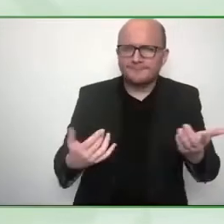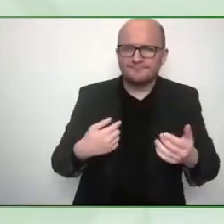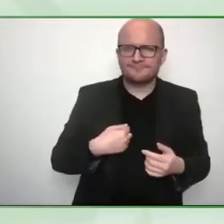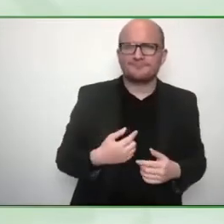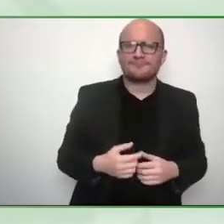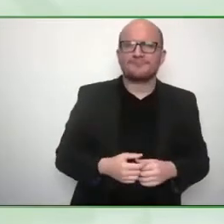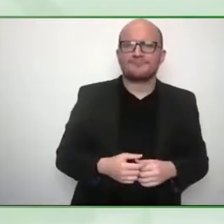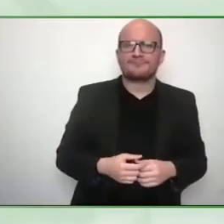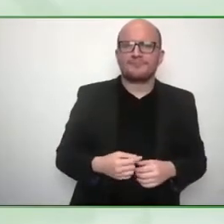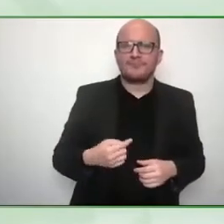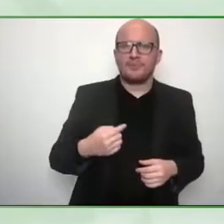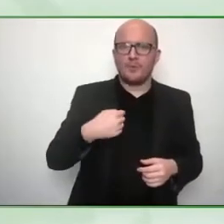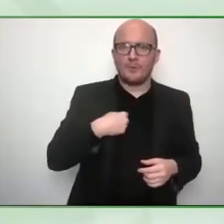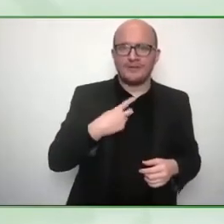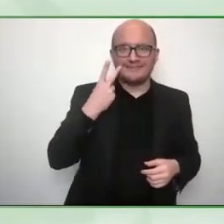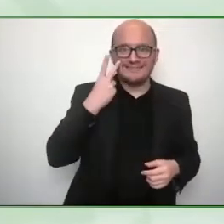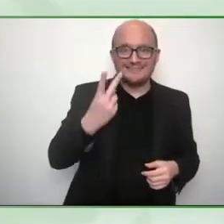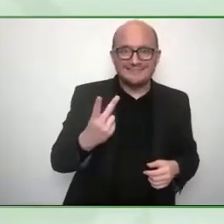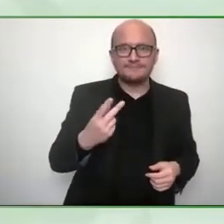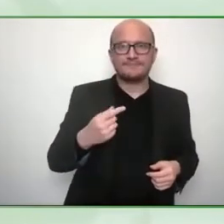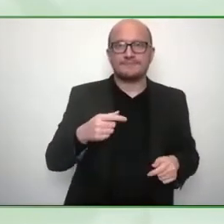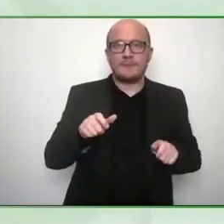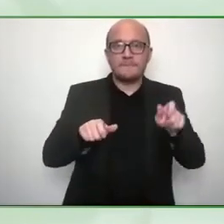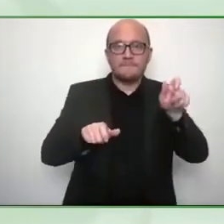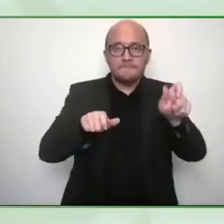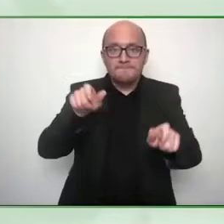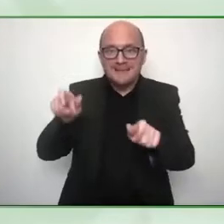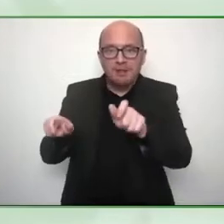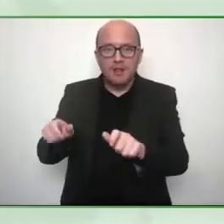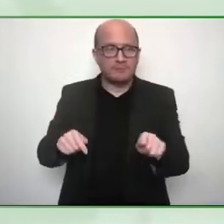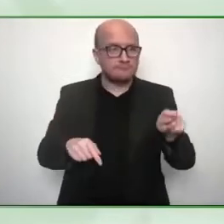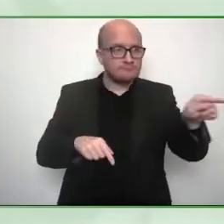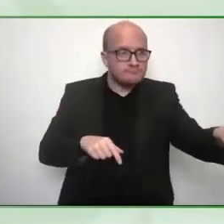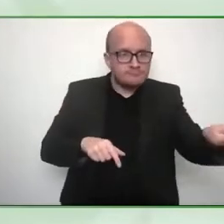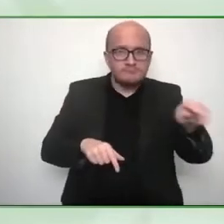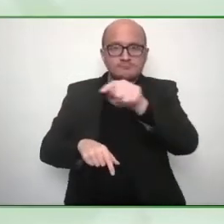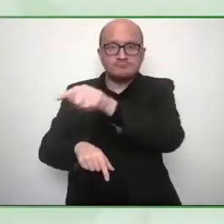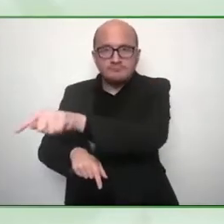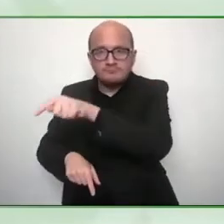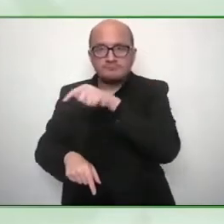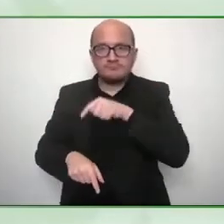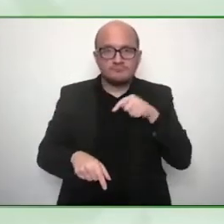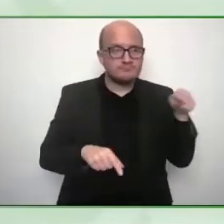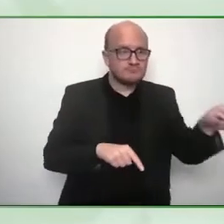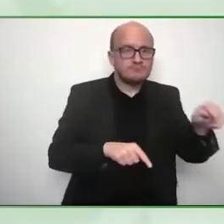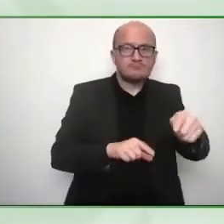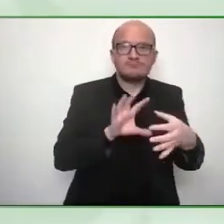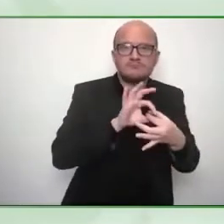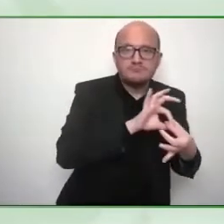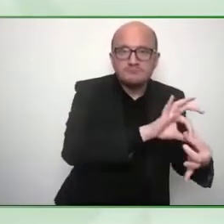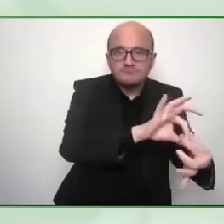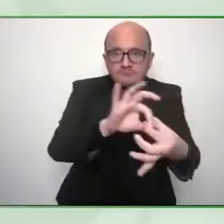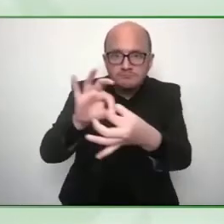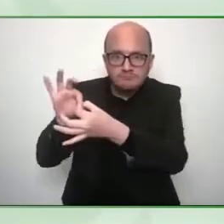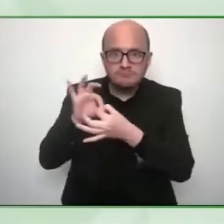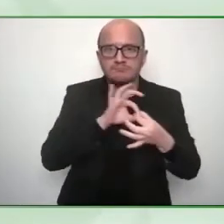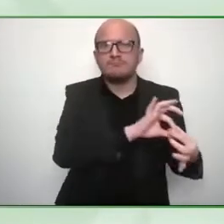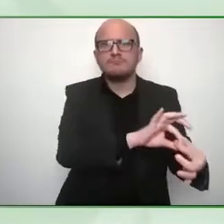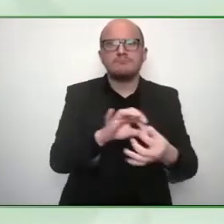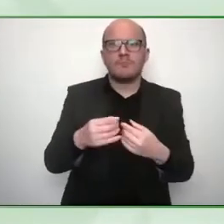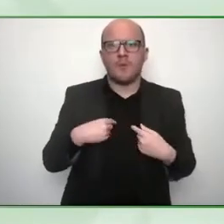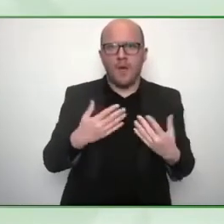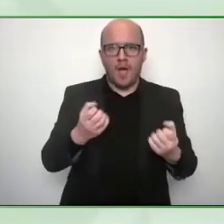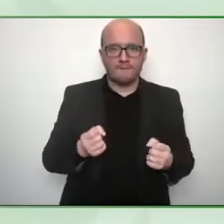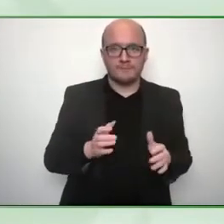-stakeholder approach and where we have industry partners from the 3d printing industry then we have uh